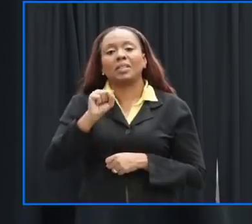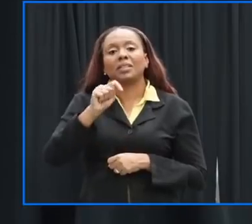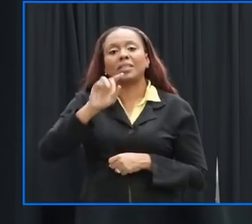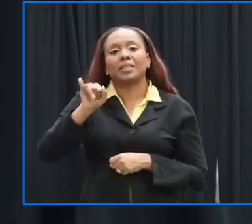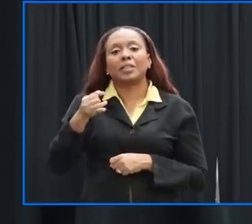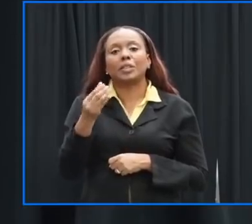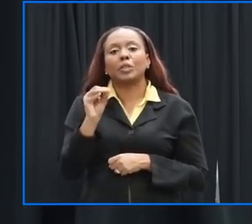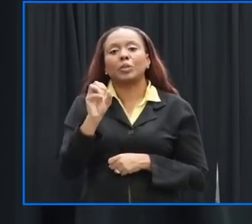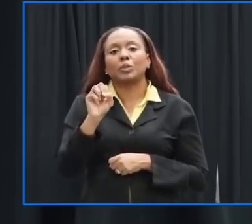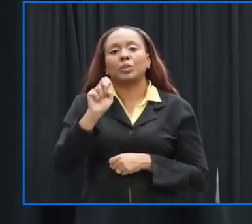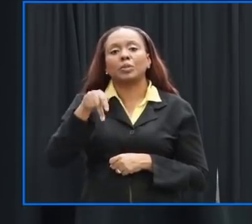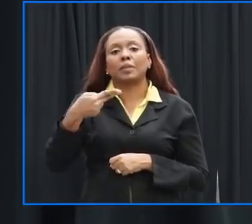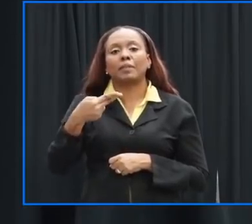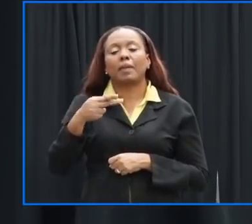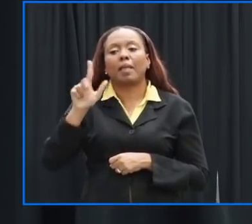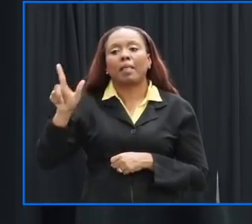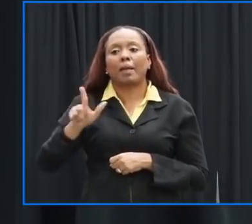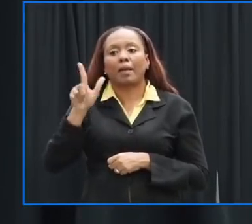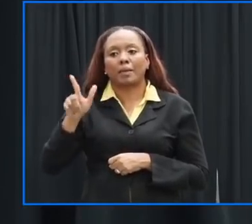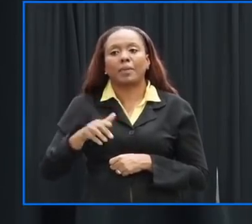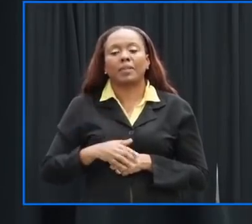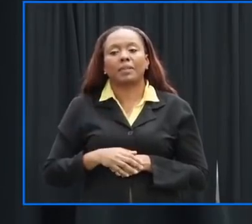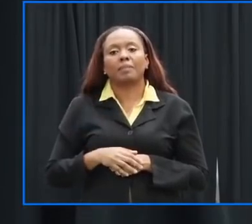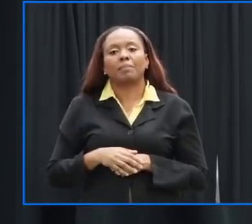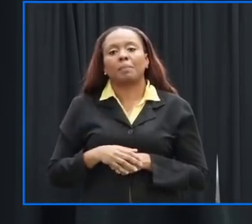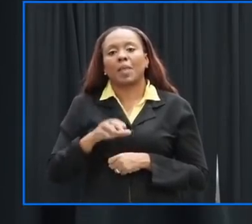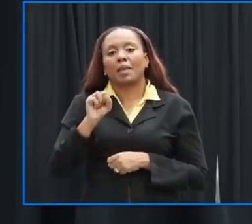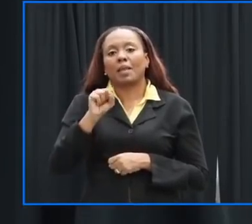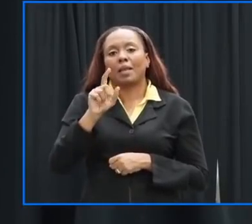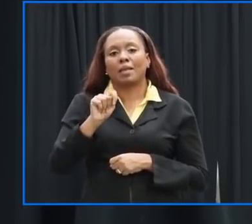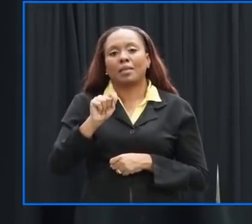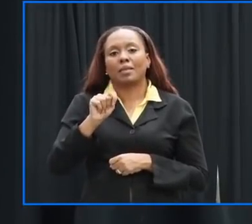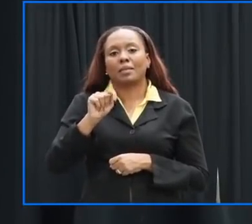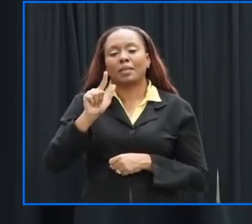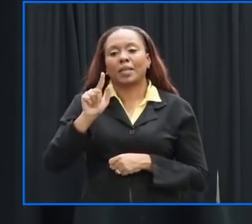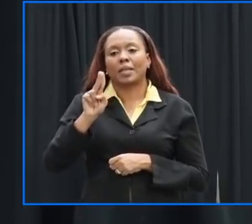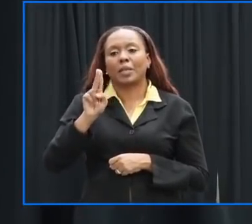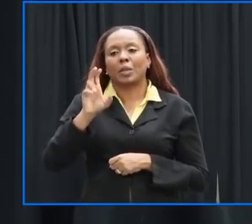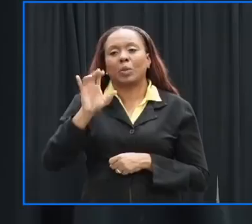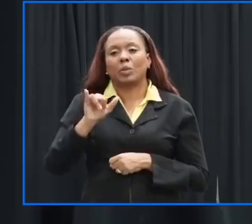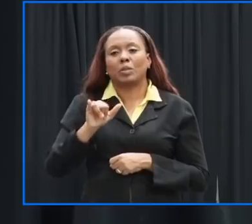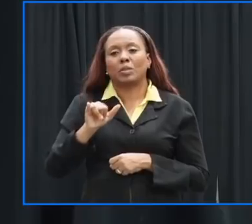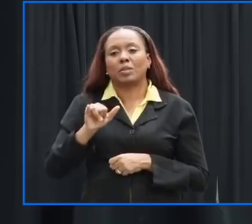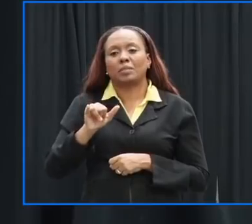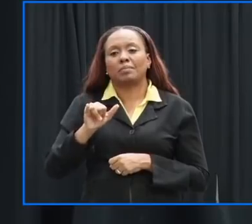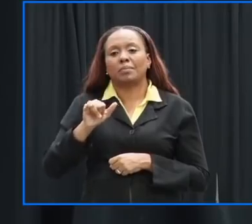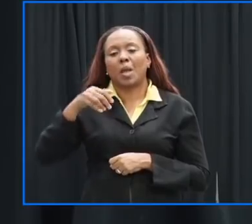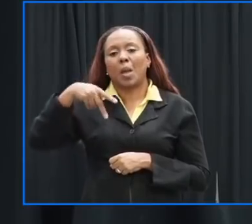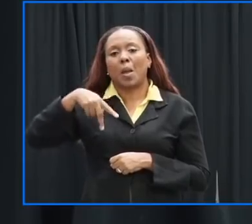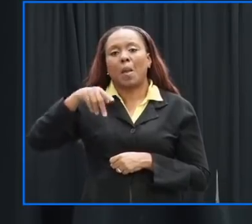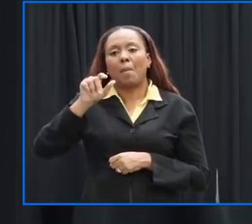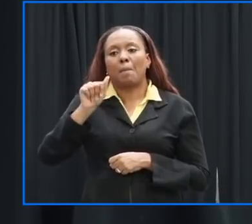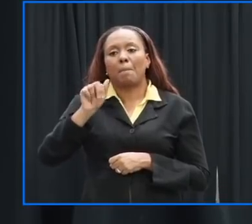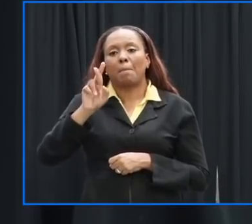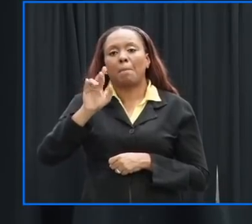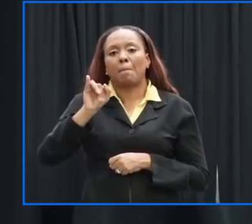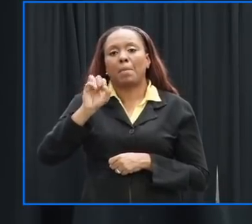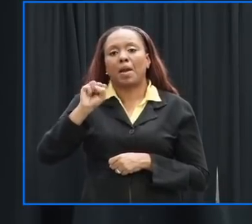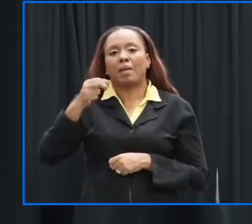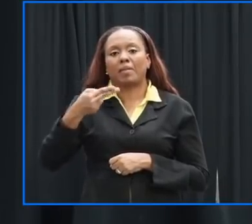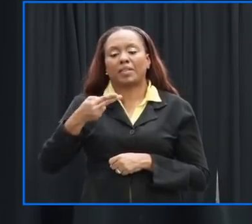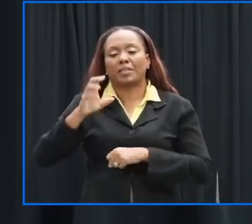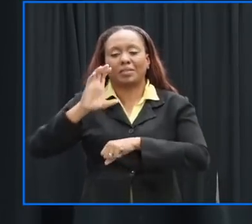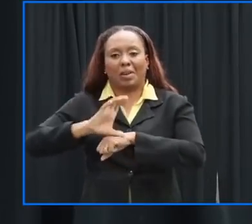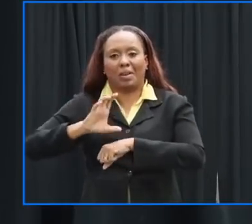the eric holder municipal complex saint lucie the william donald george paris center that is saint lucie